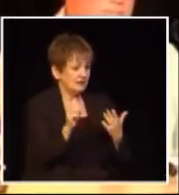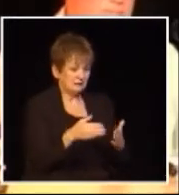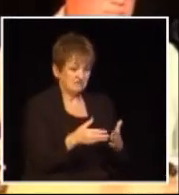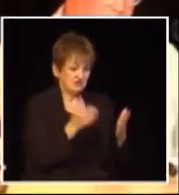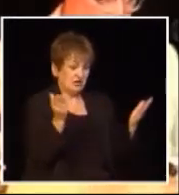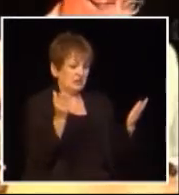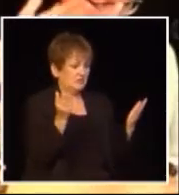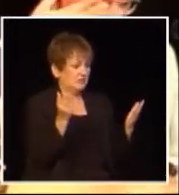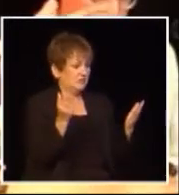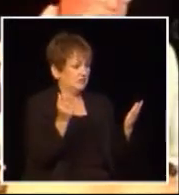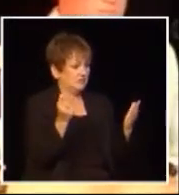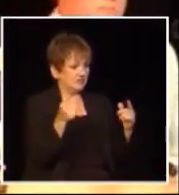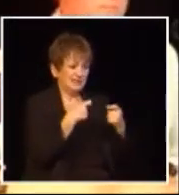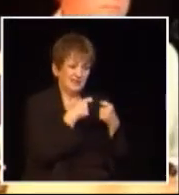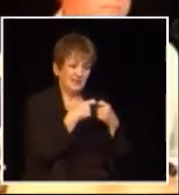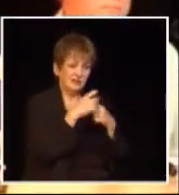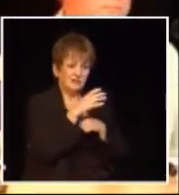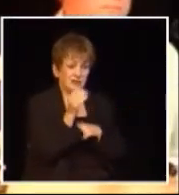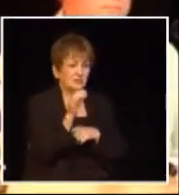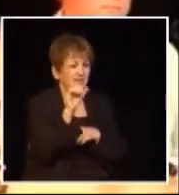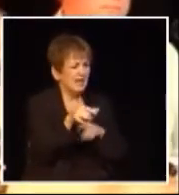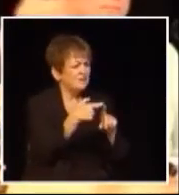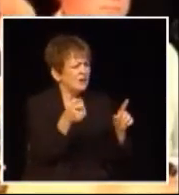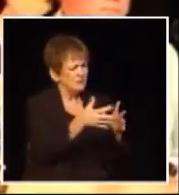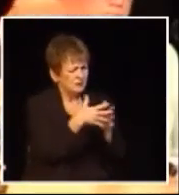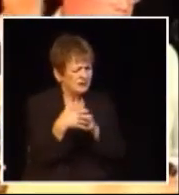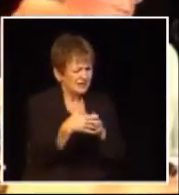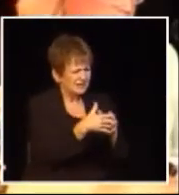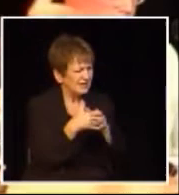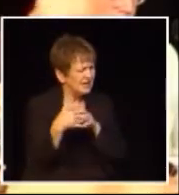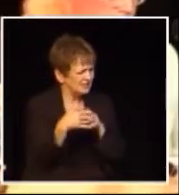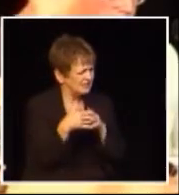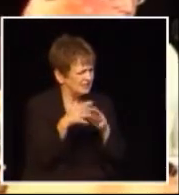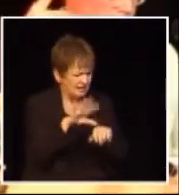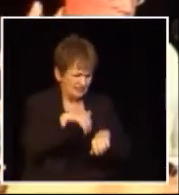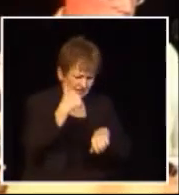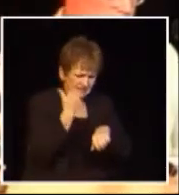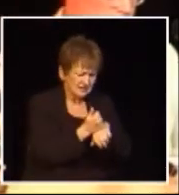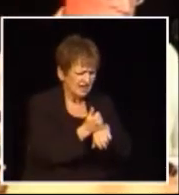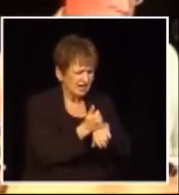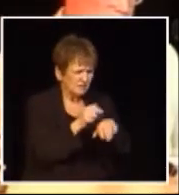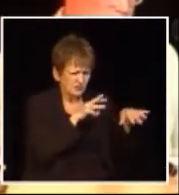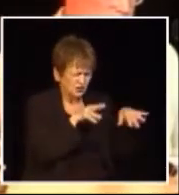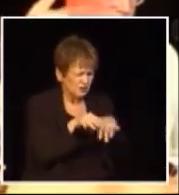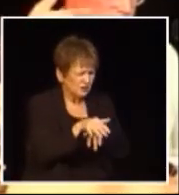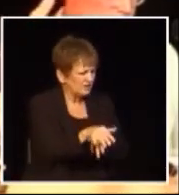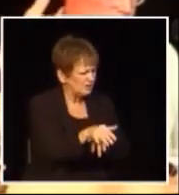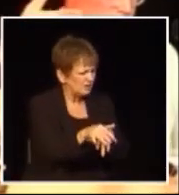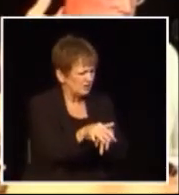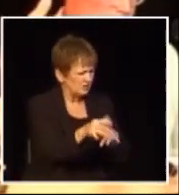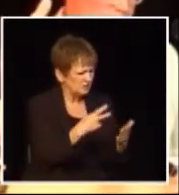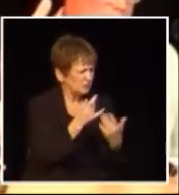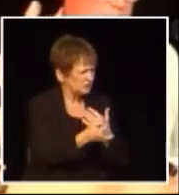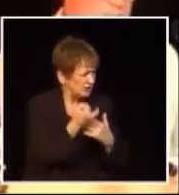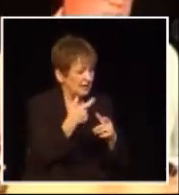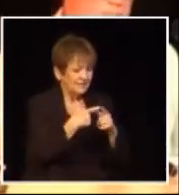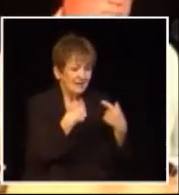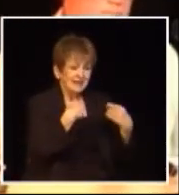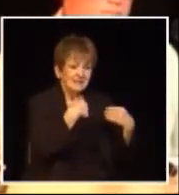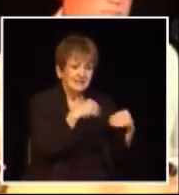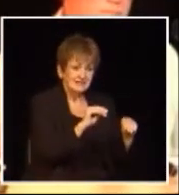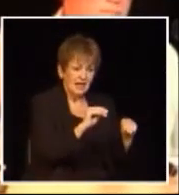or General Electric a big American company putting all these run of the river projects throughout the province and selling hydro